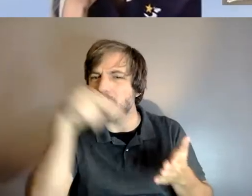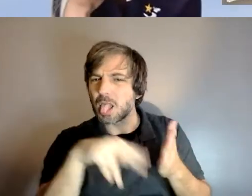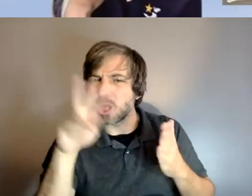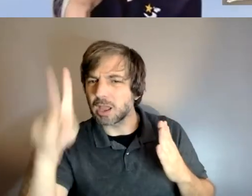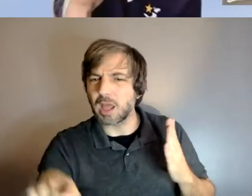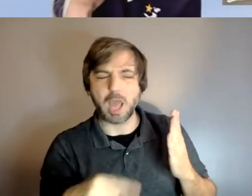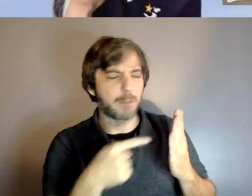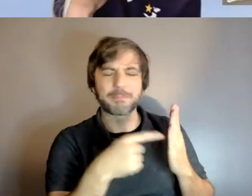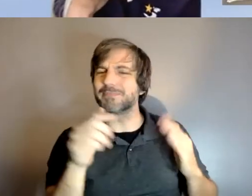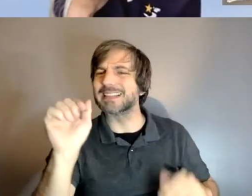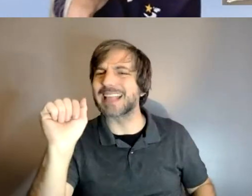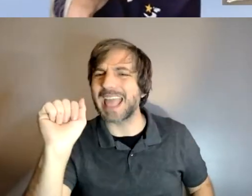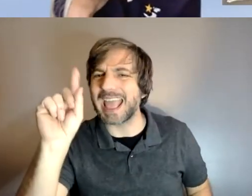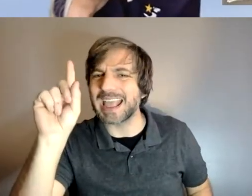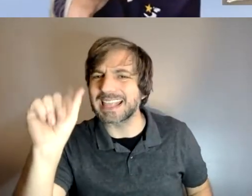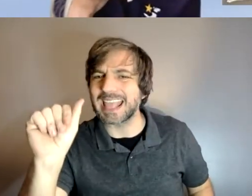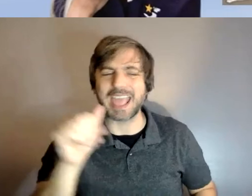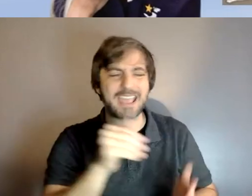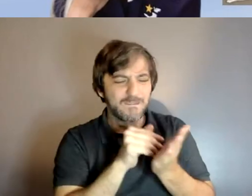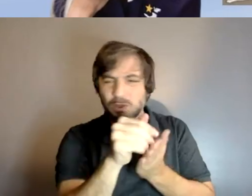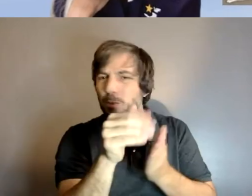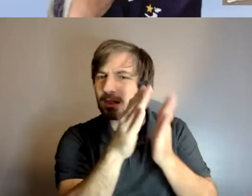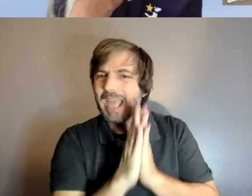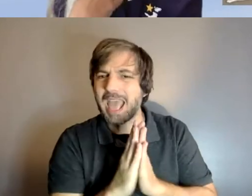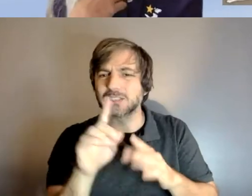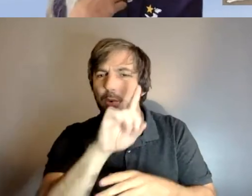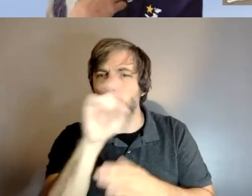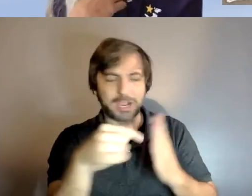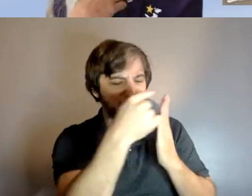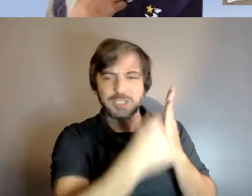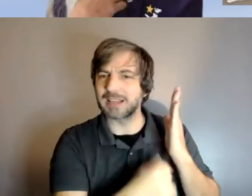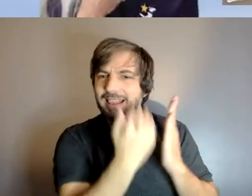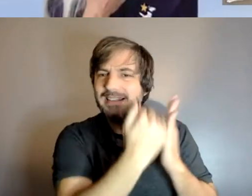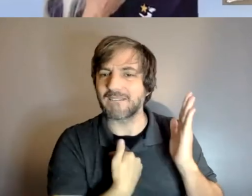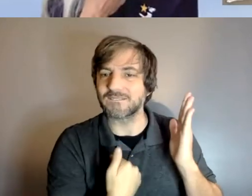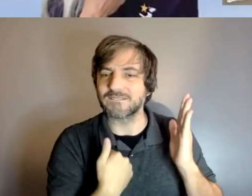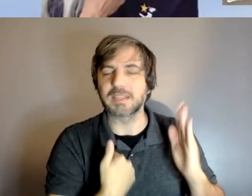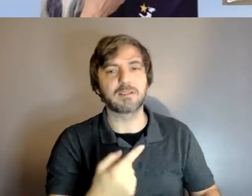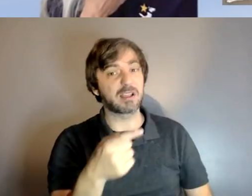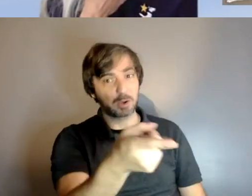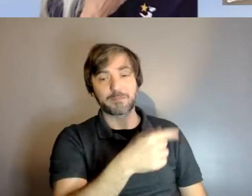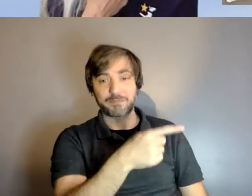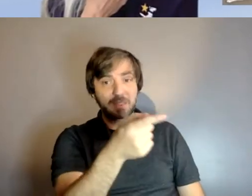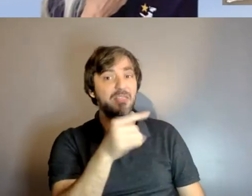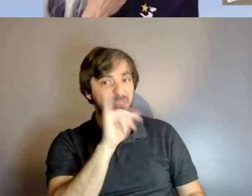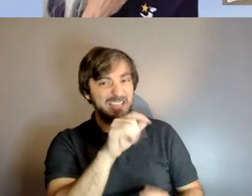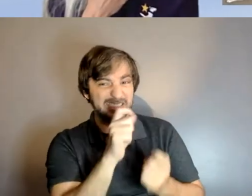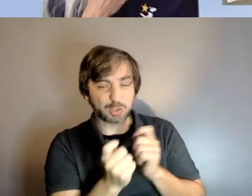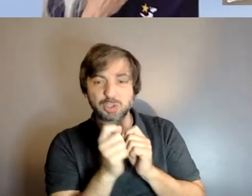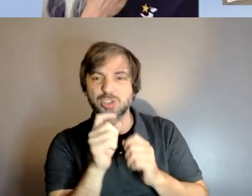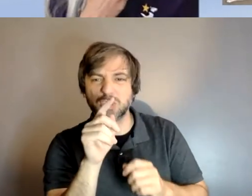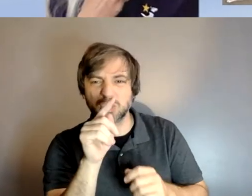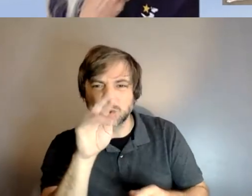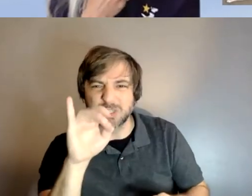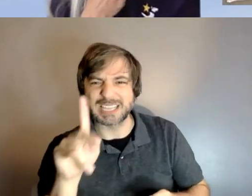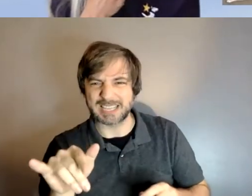it's an ada um frequently asked questions specifically about buffets a tricky one i know for me uh churches are